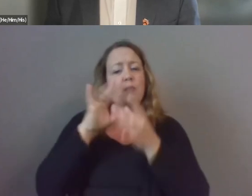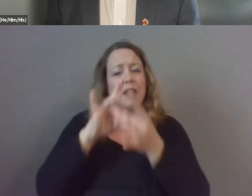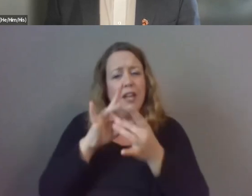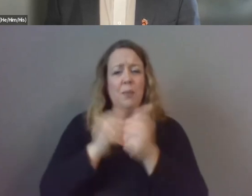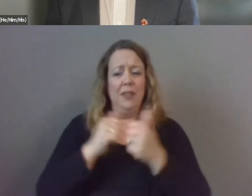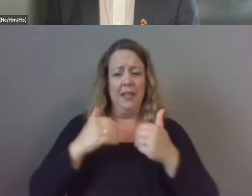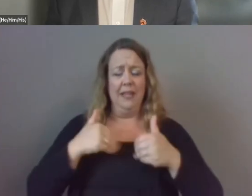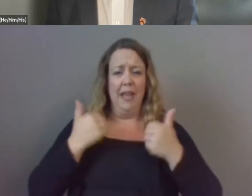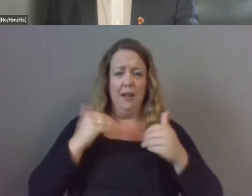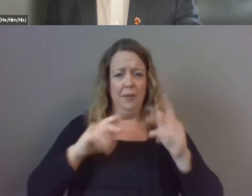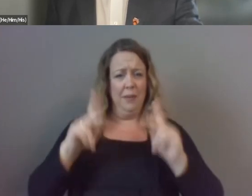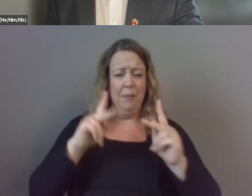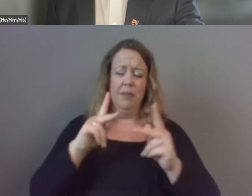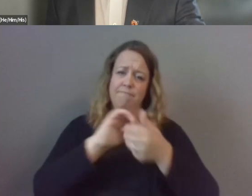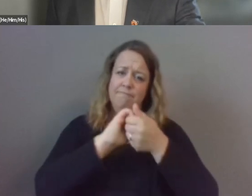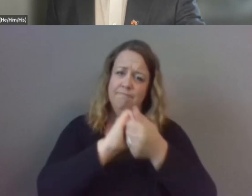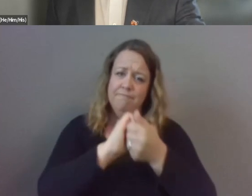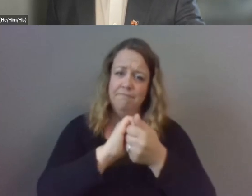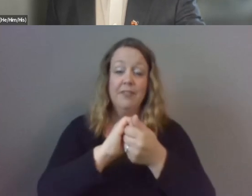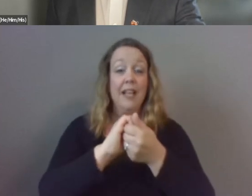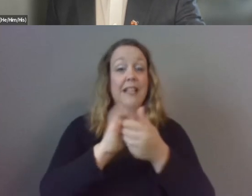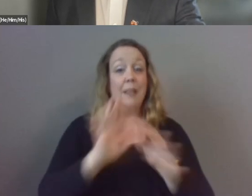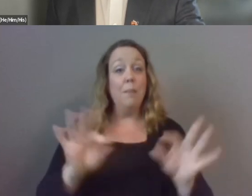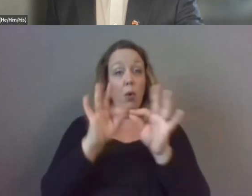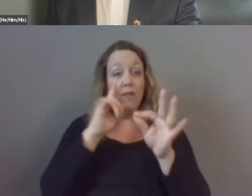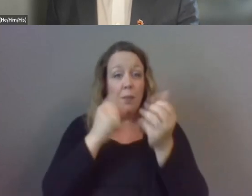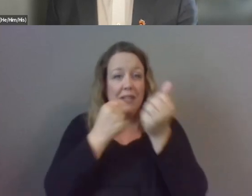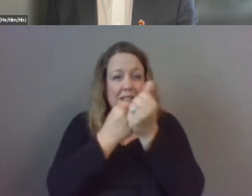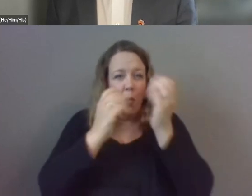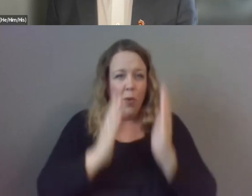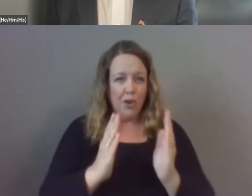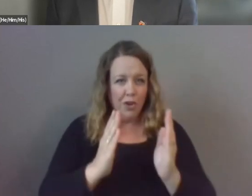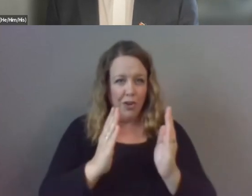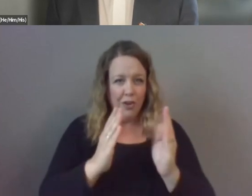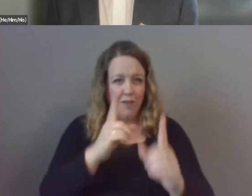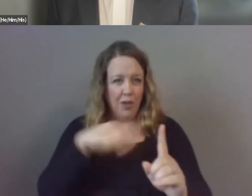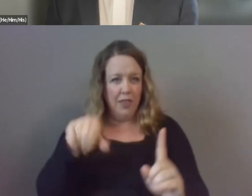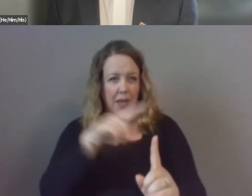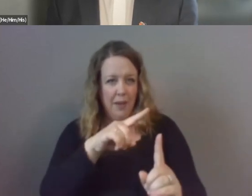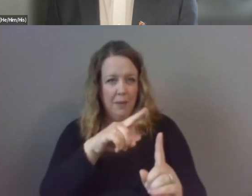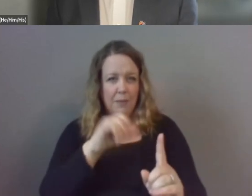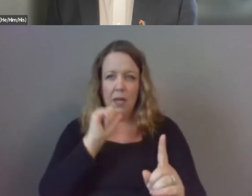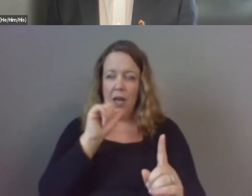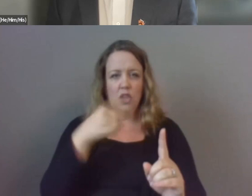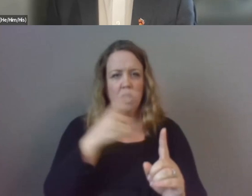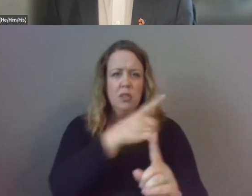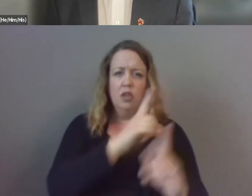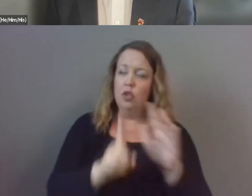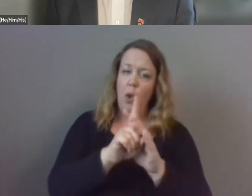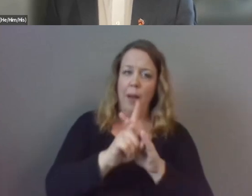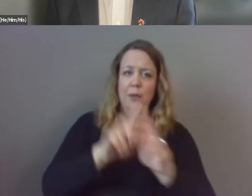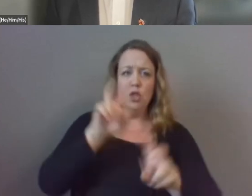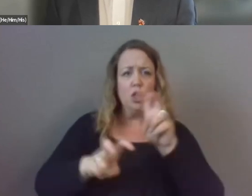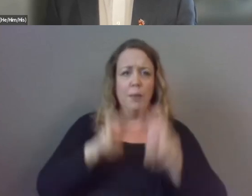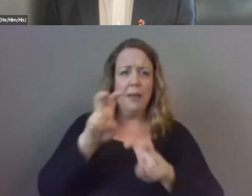people it is more important for me to be a supporter of them than to have them show up to a tournament when they're